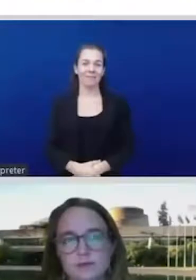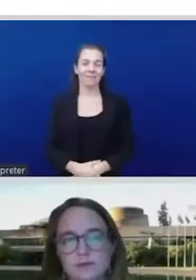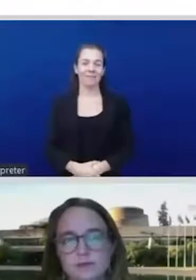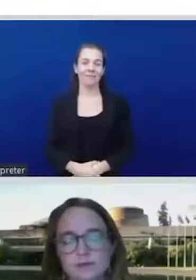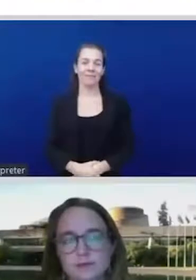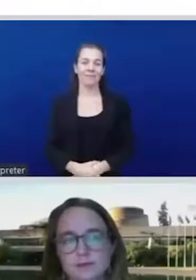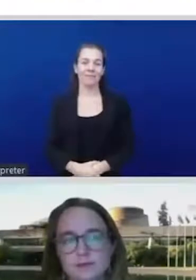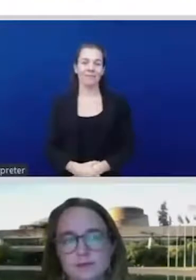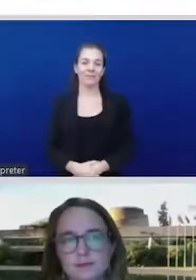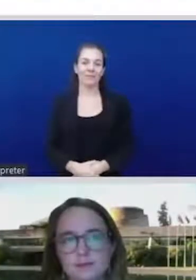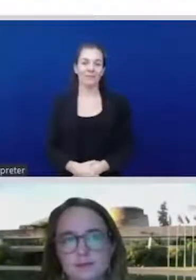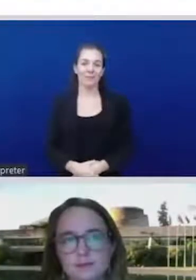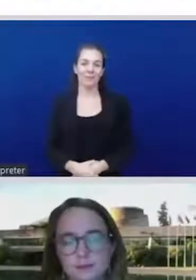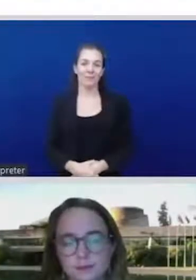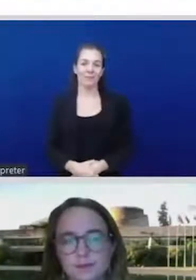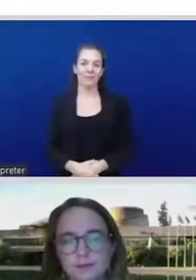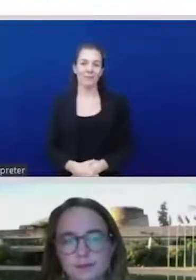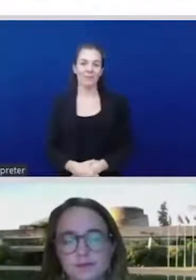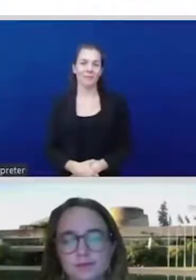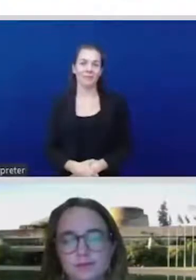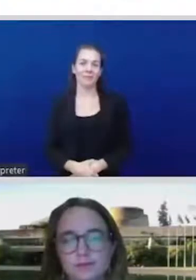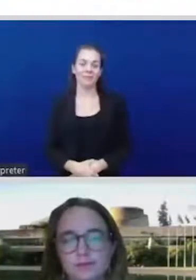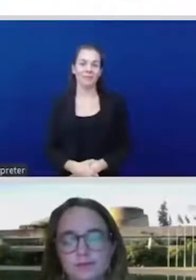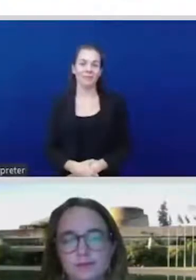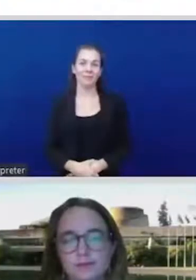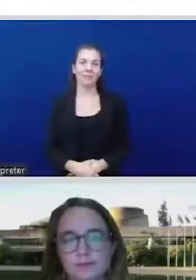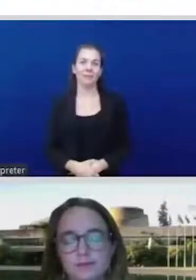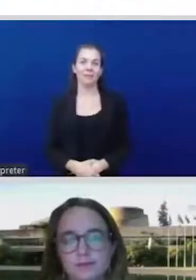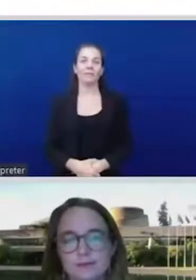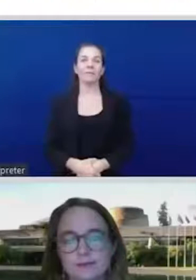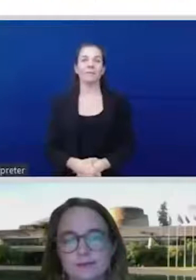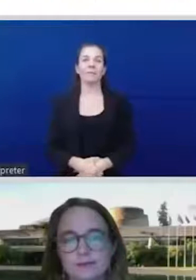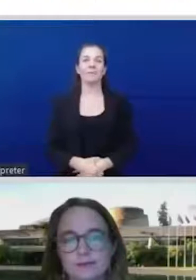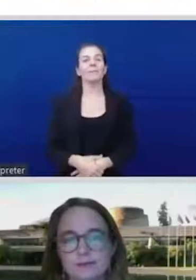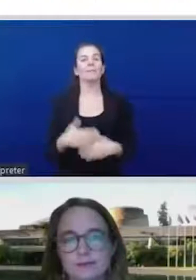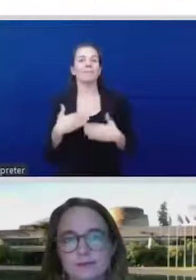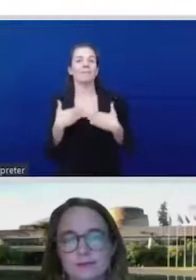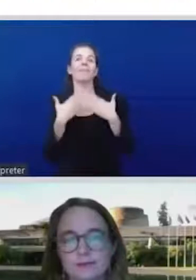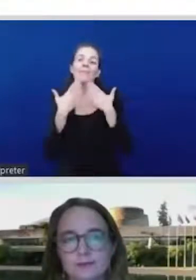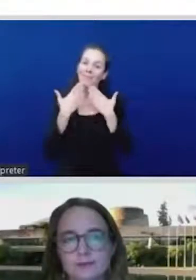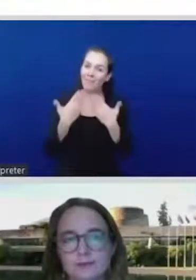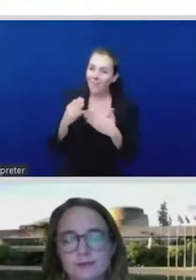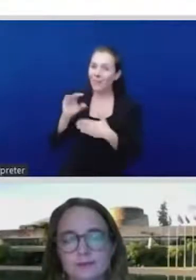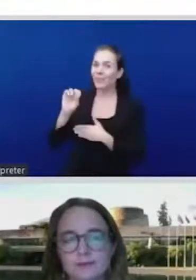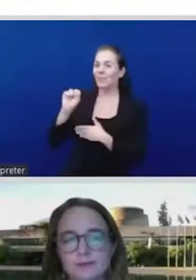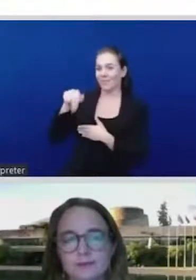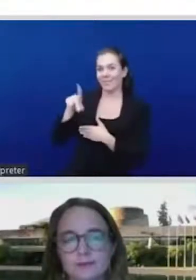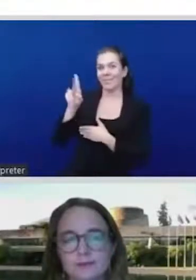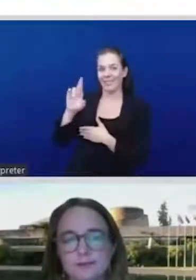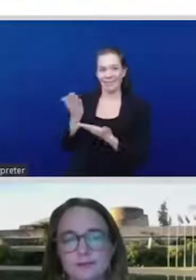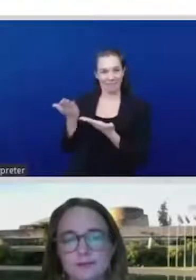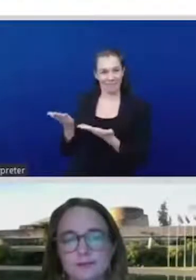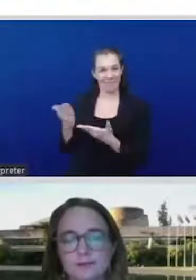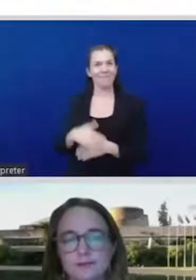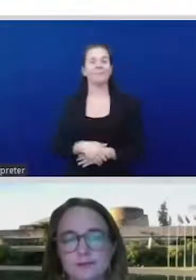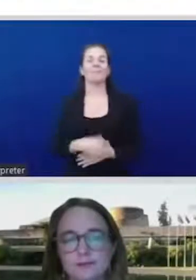UN guiding principles, right? And there are many groups, as FEEMI, you know, discussing, you know, what is good, what are the